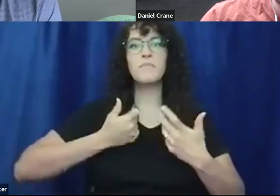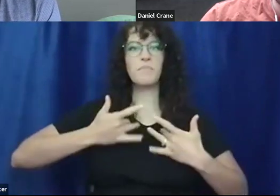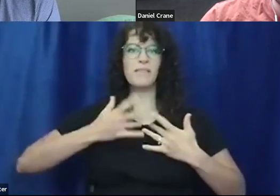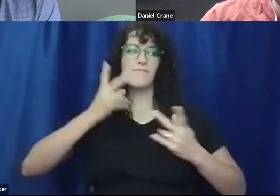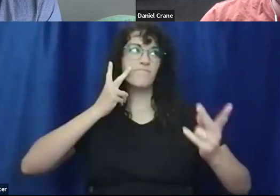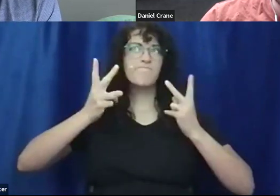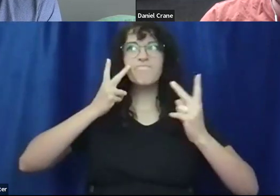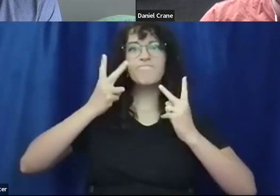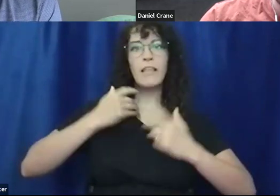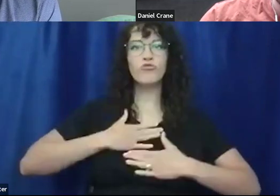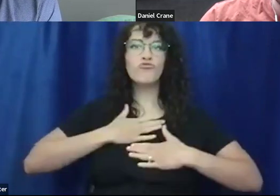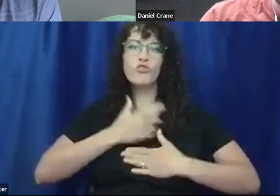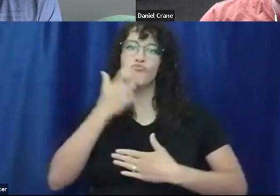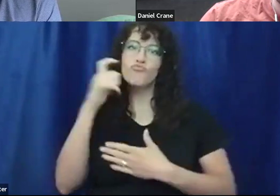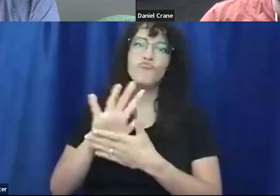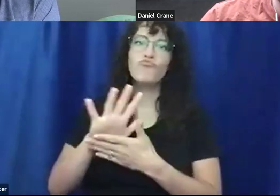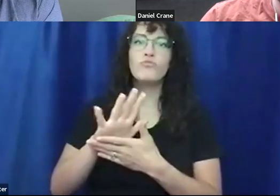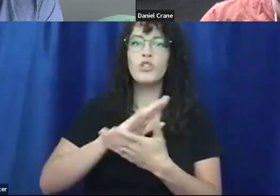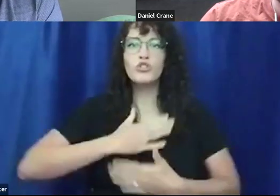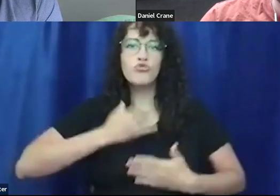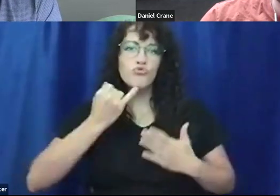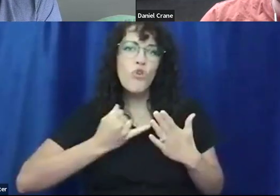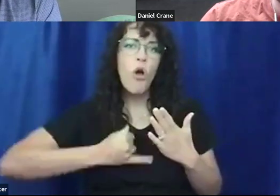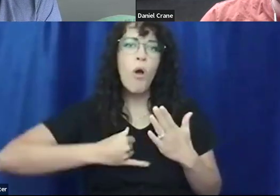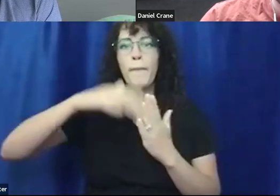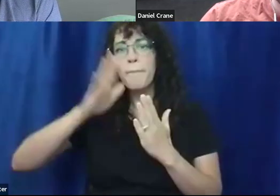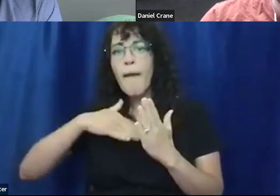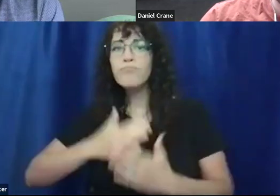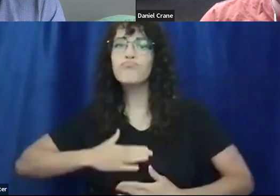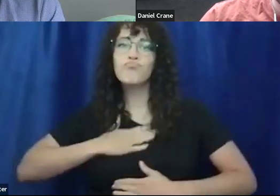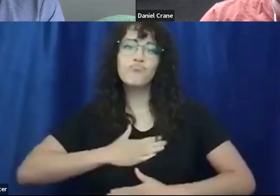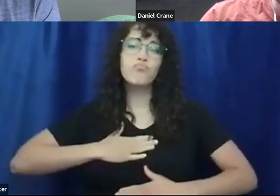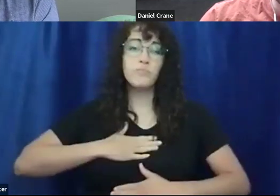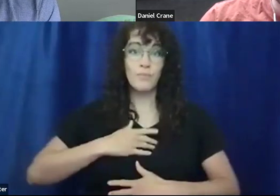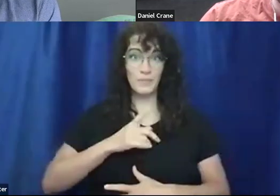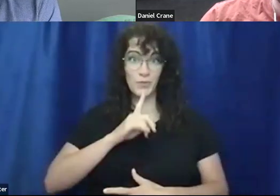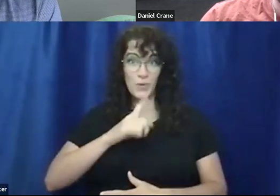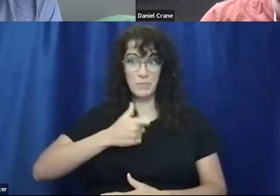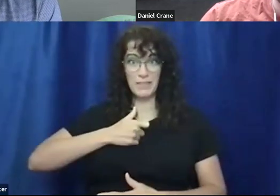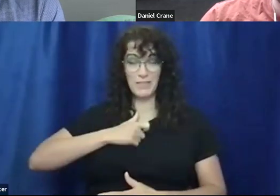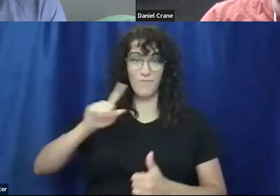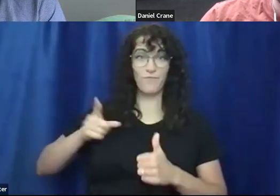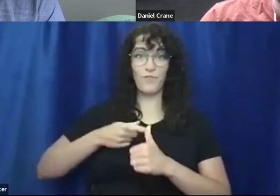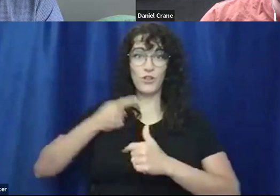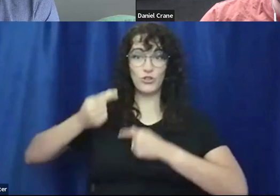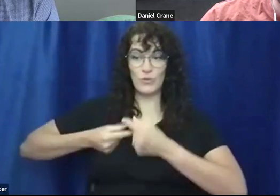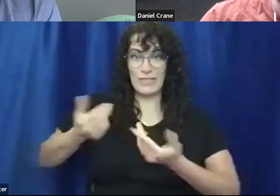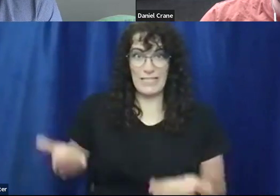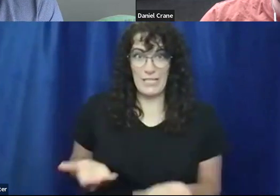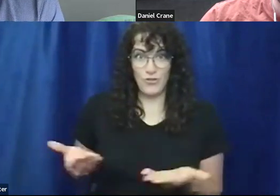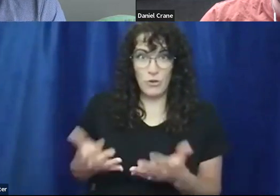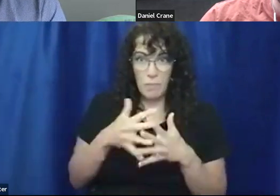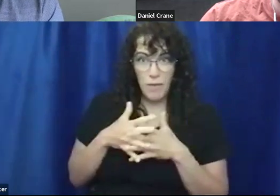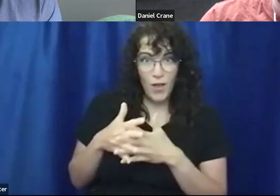enjoyed watching films, enjoy drawing and painting. Um, in fact, uh, being first generation, uh, here in America,